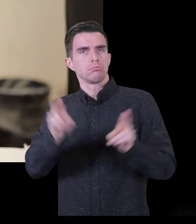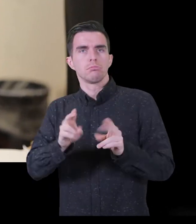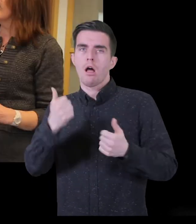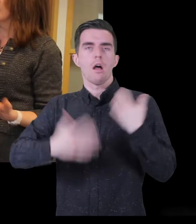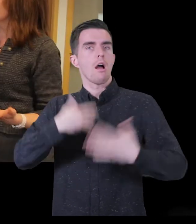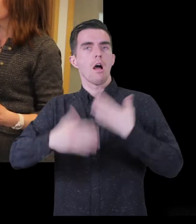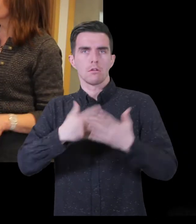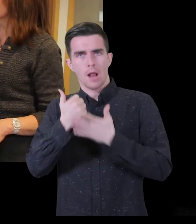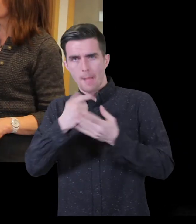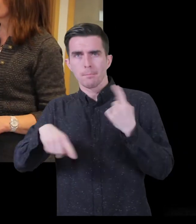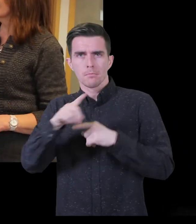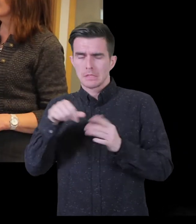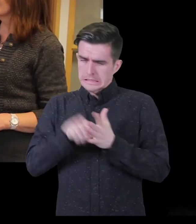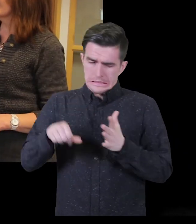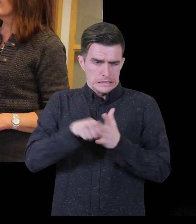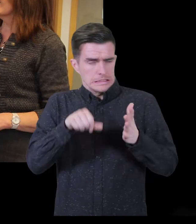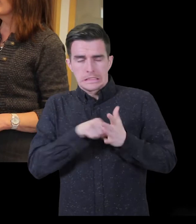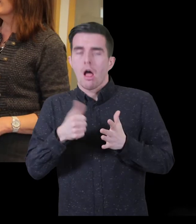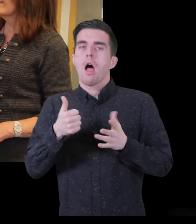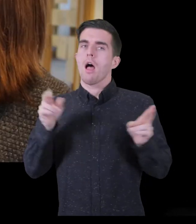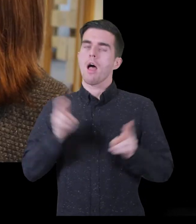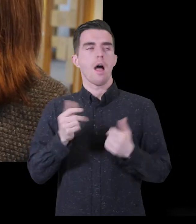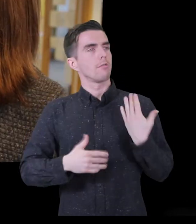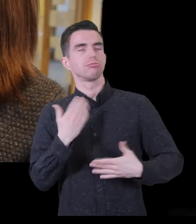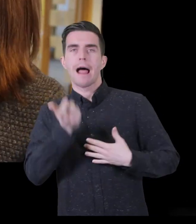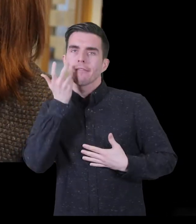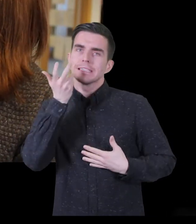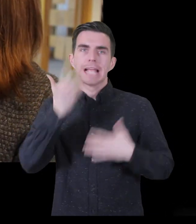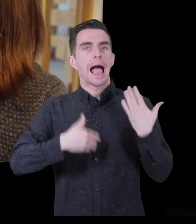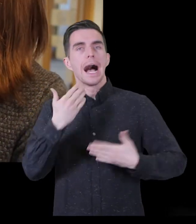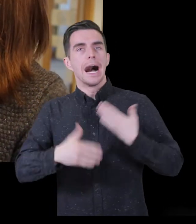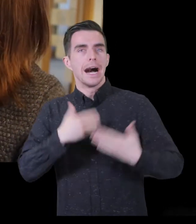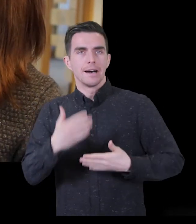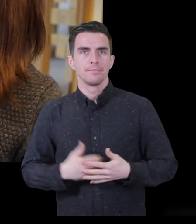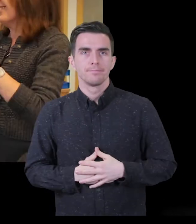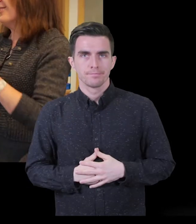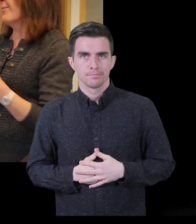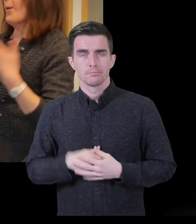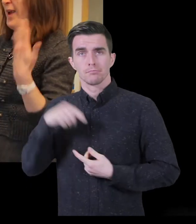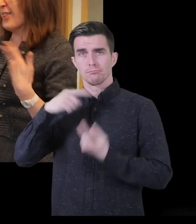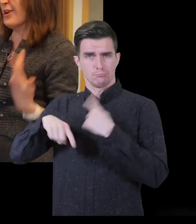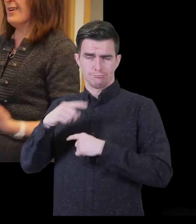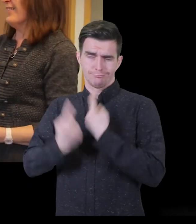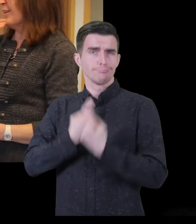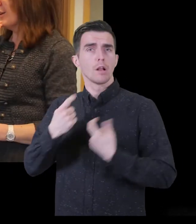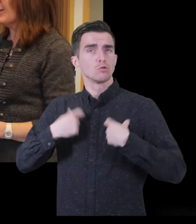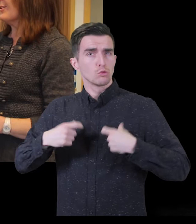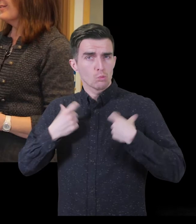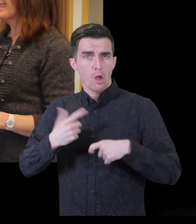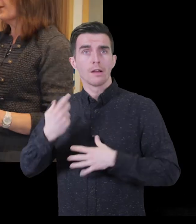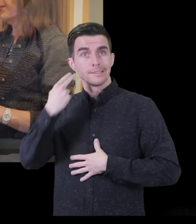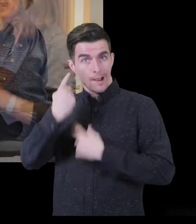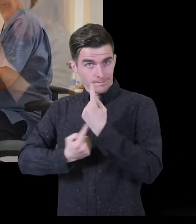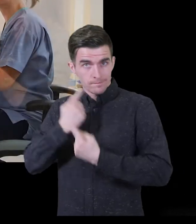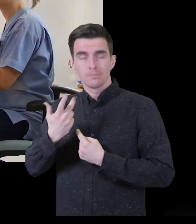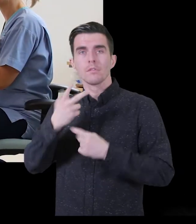The teams are staffed by social workers, visual and deaf rehabilitation and support workers. The